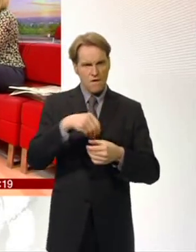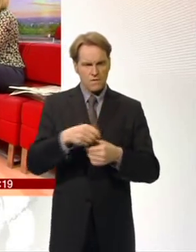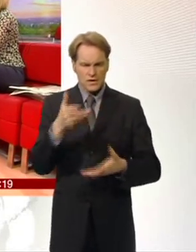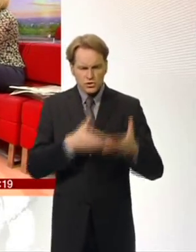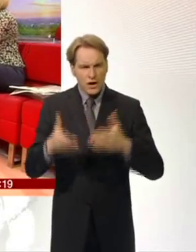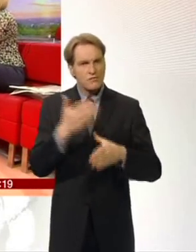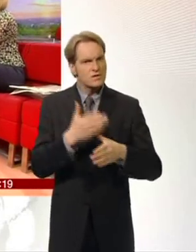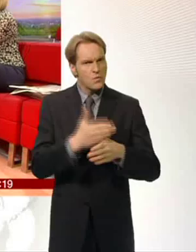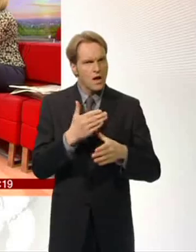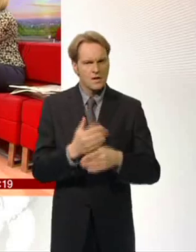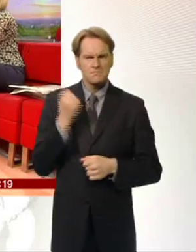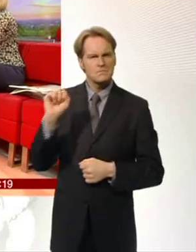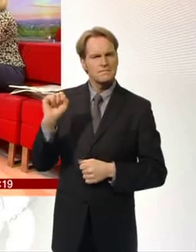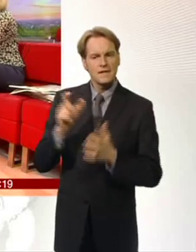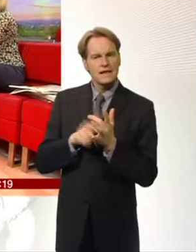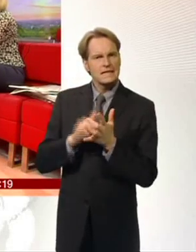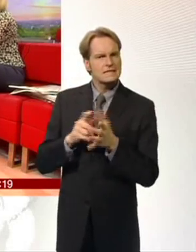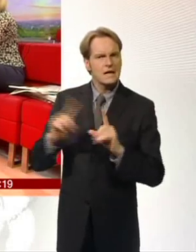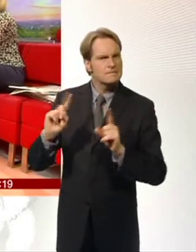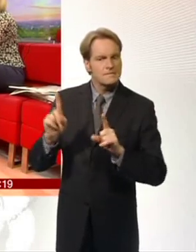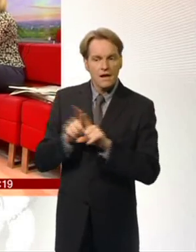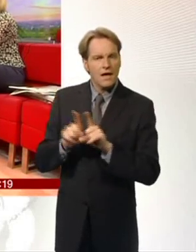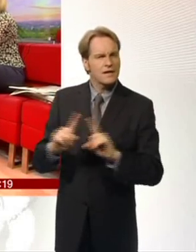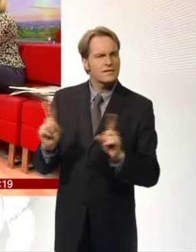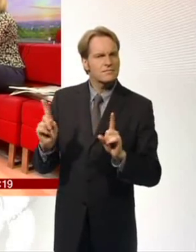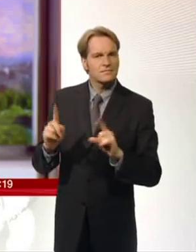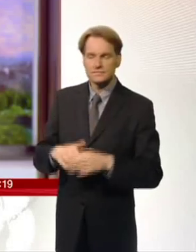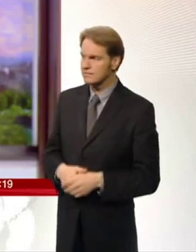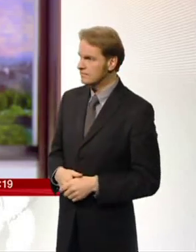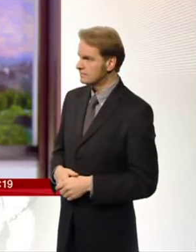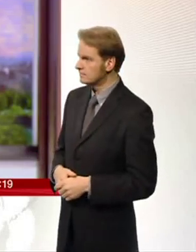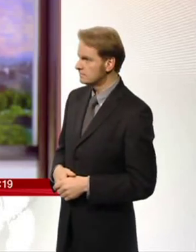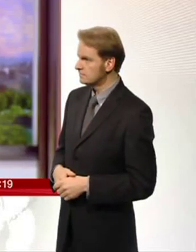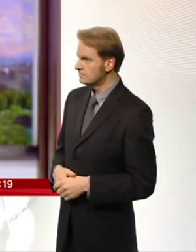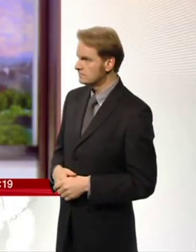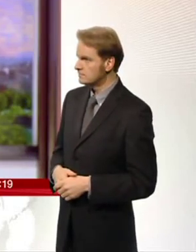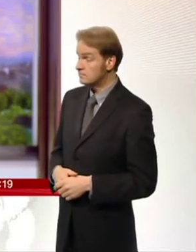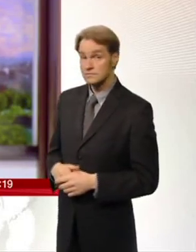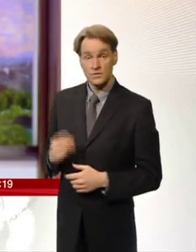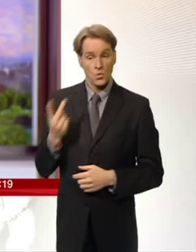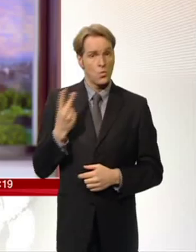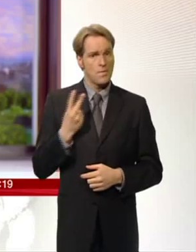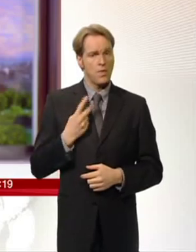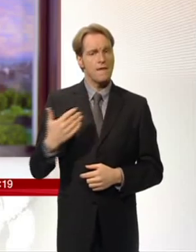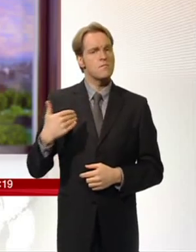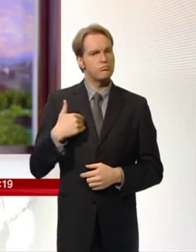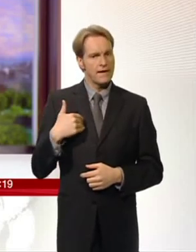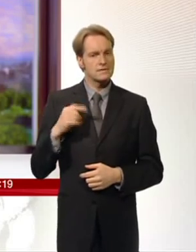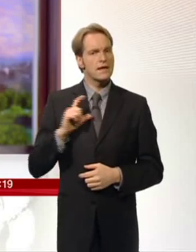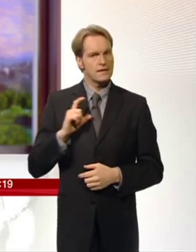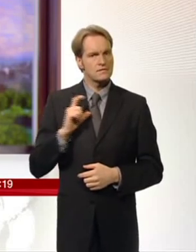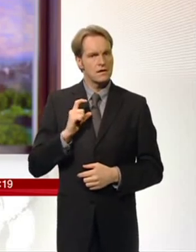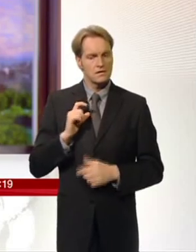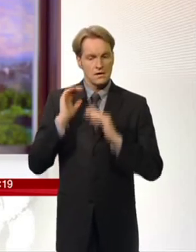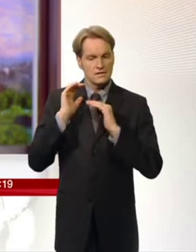what an inspiration she was. She, because, so, Lisa and I both had stage four breast cancer and so obviously we